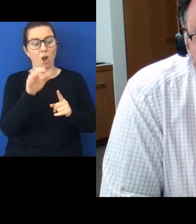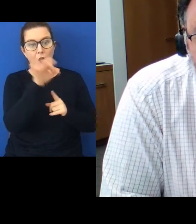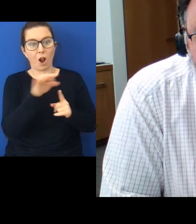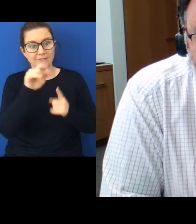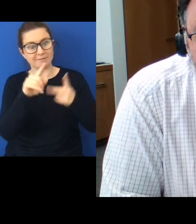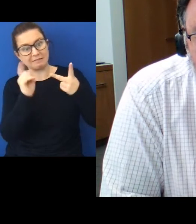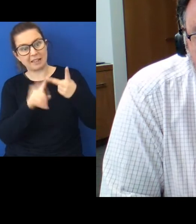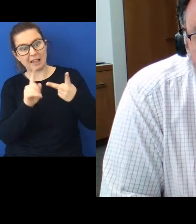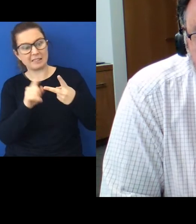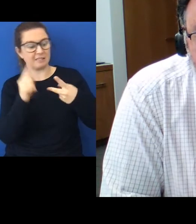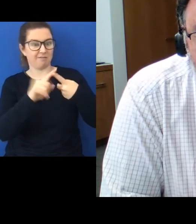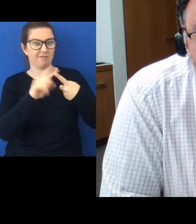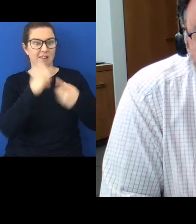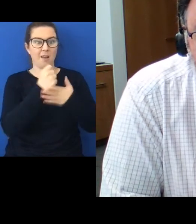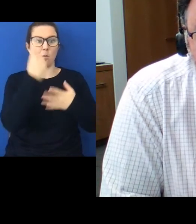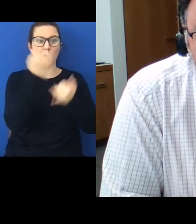of housing